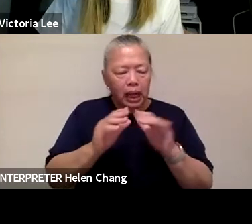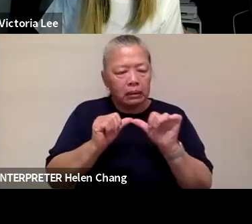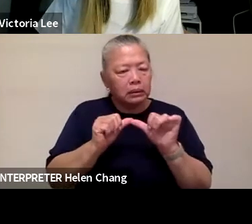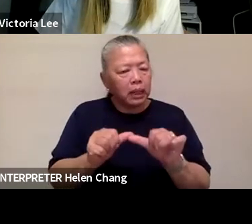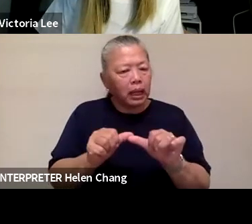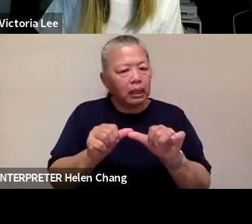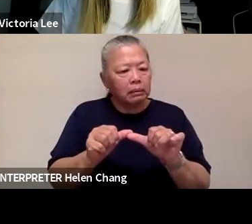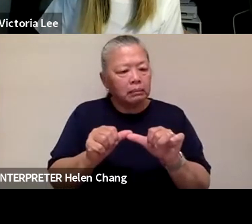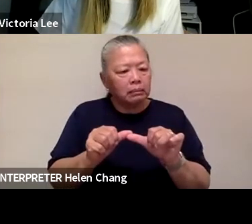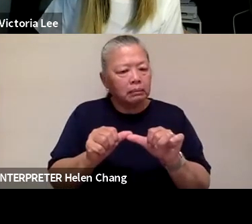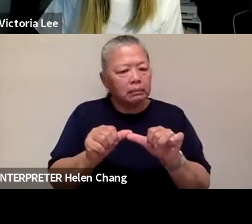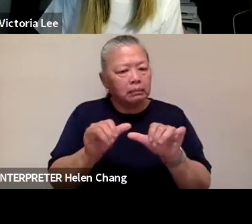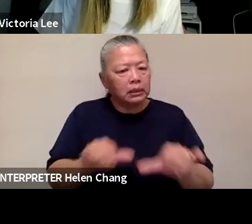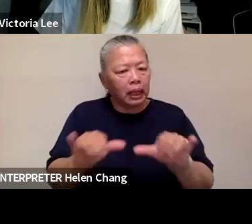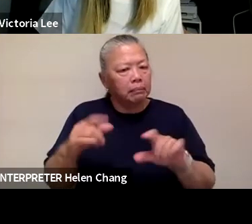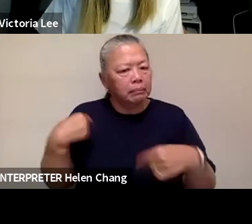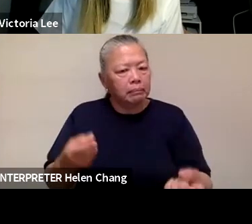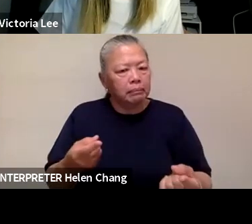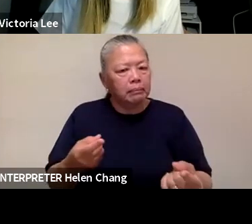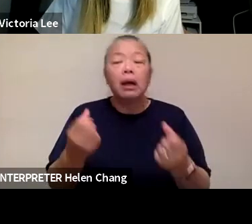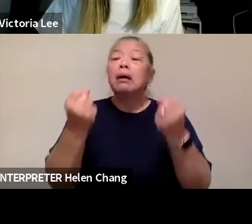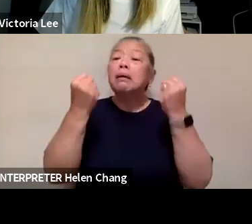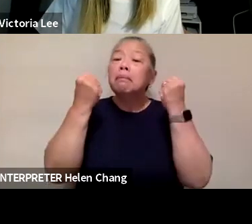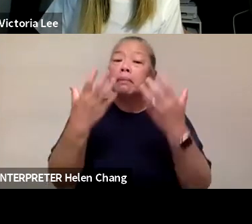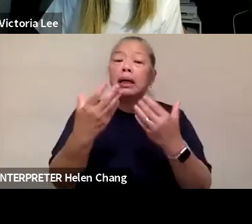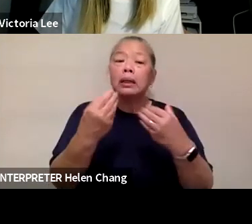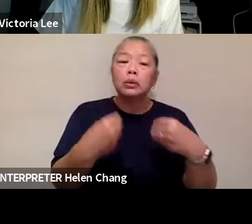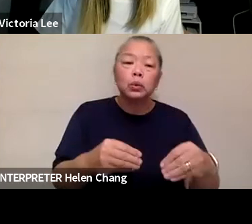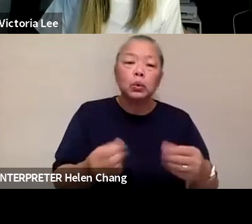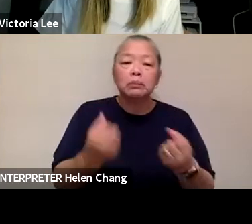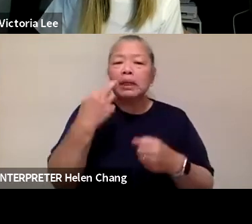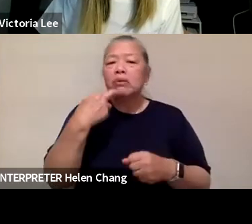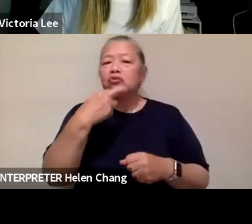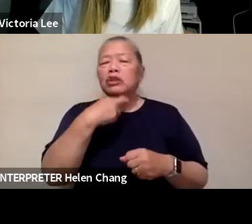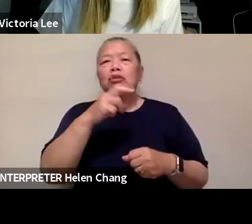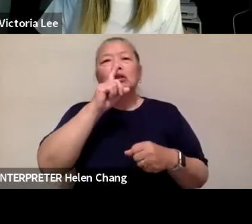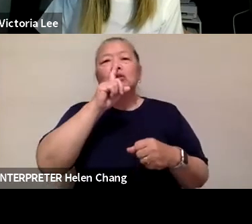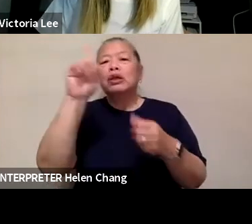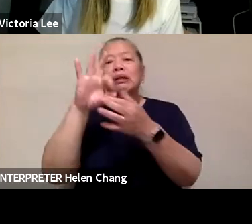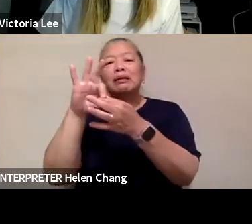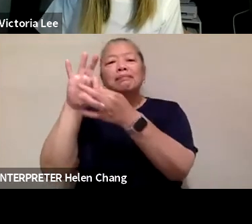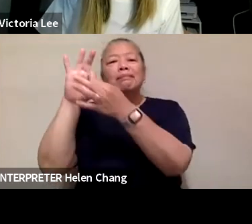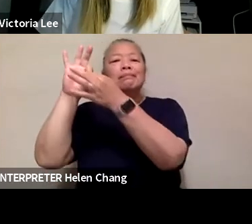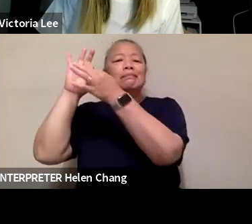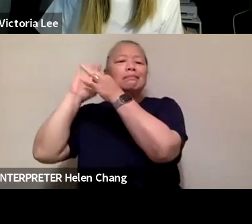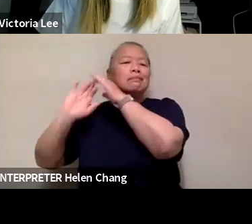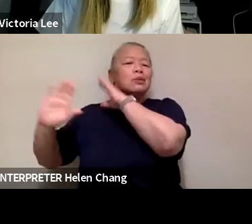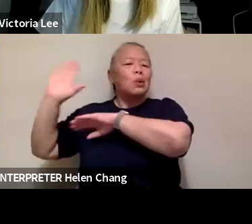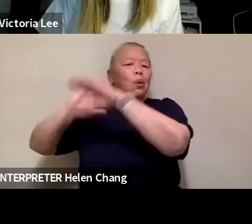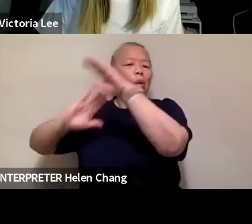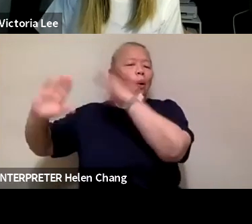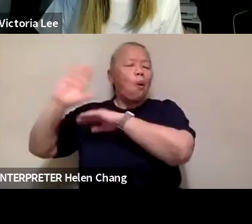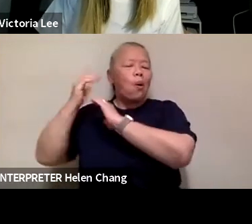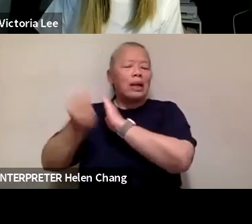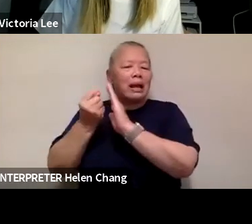And so many stores and restaurants are just from a bygone era. It's charming. It's pre-digital.